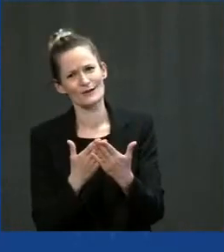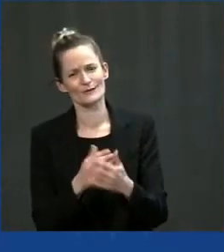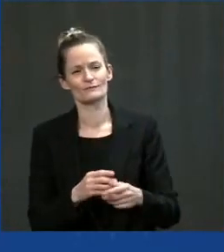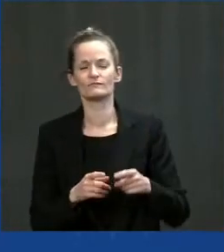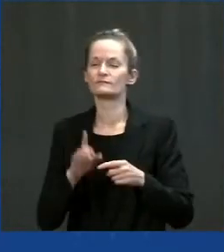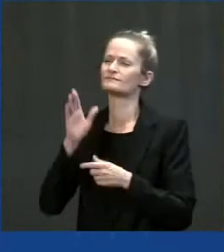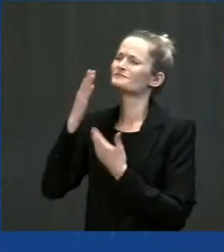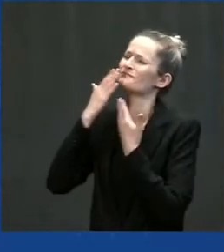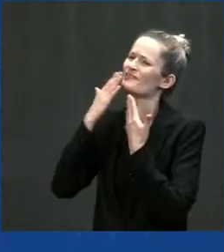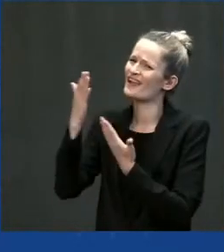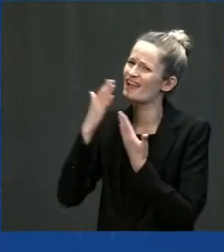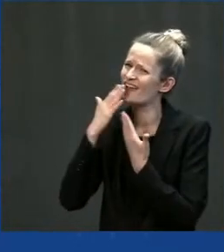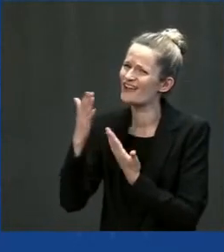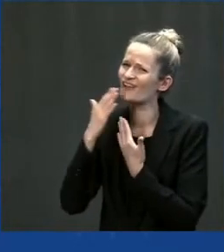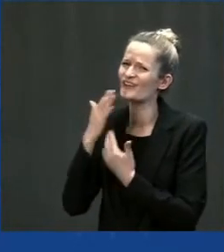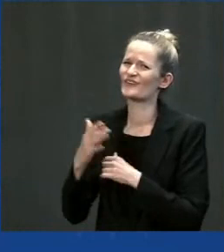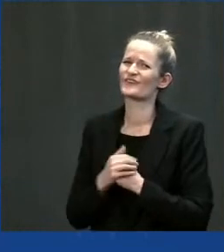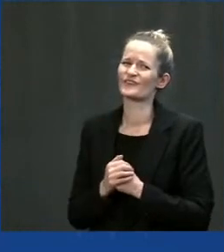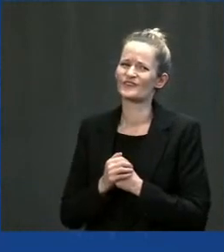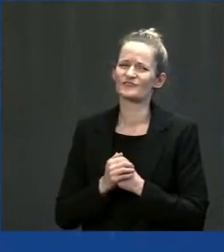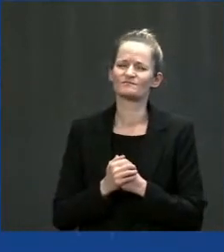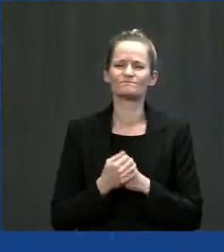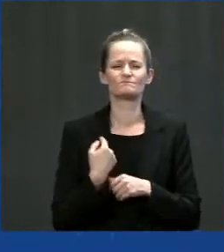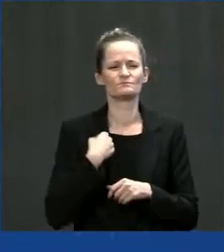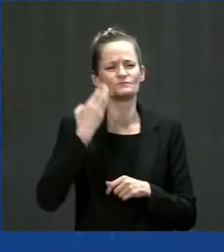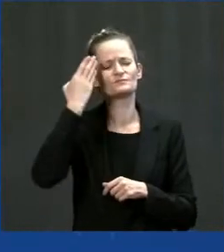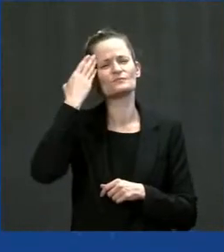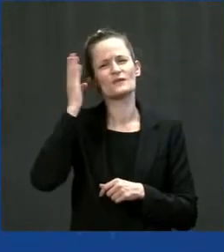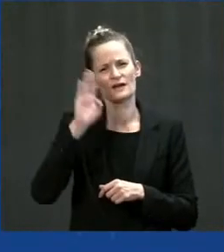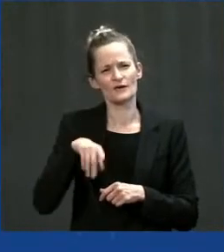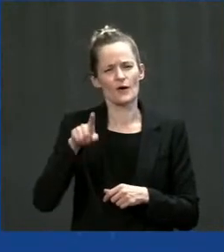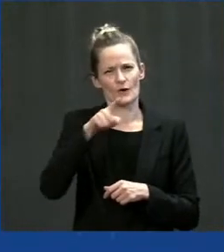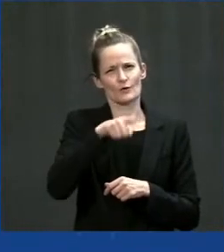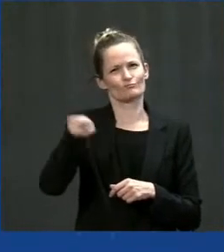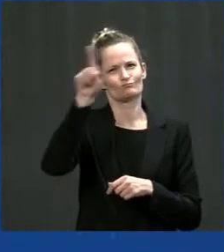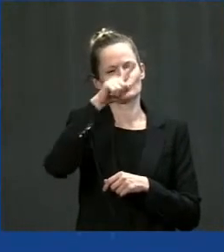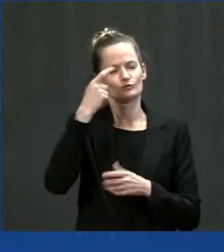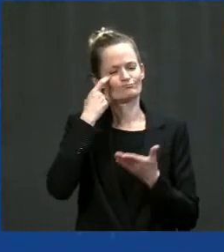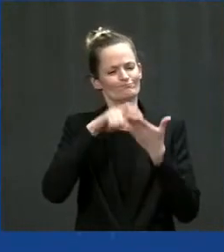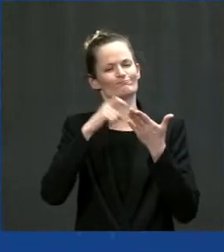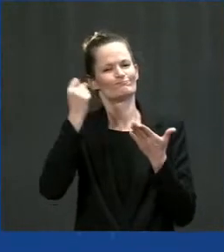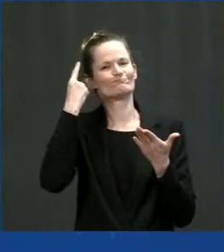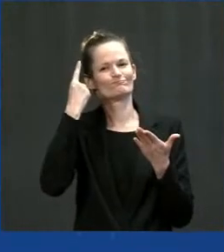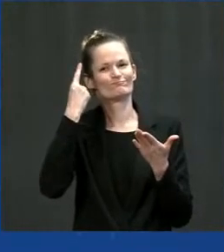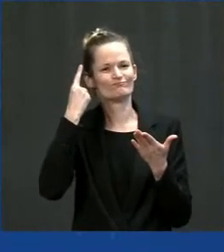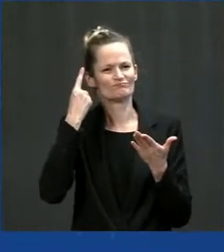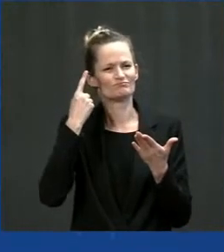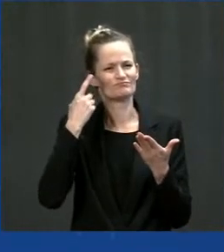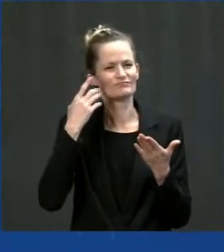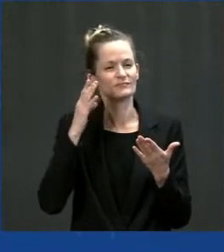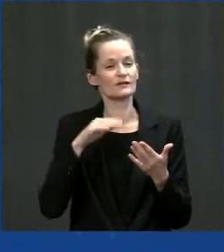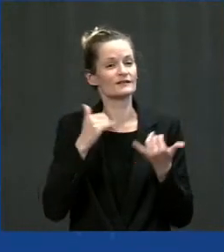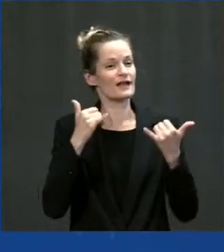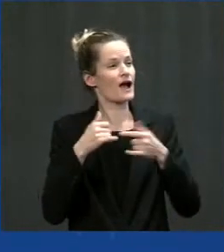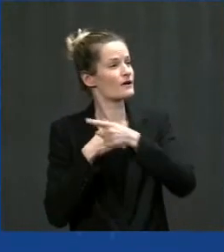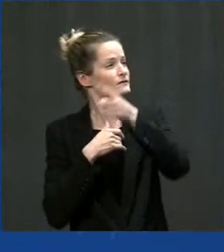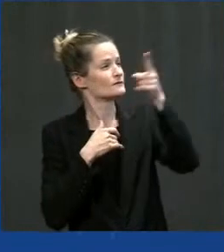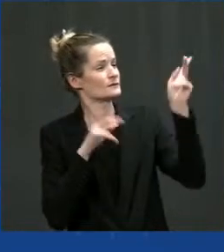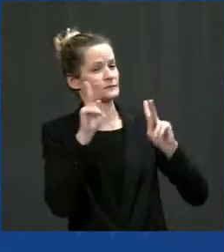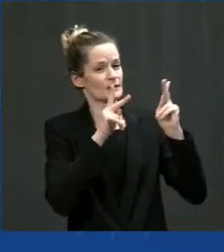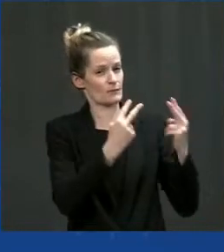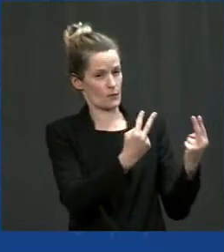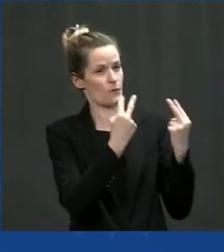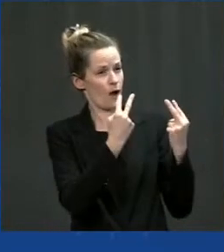usually is — I know all of you understand this, and the other over 1,000 people on this call understand